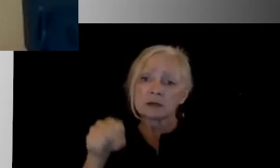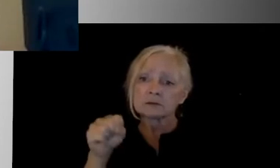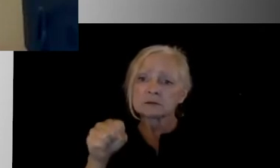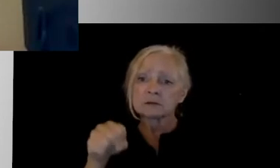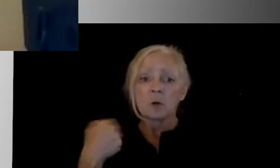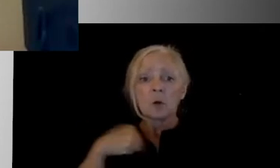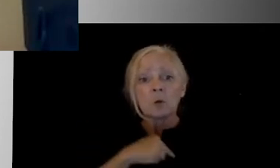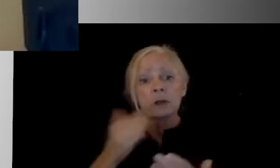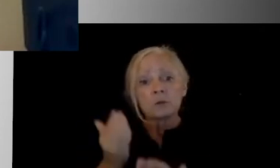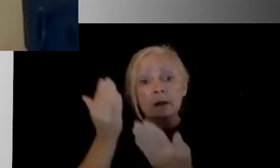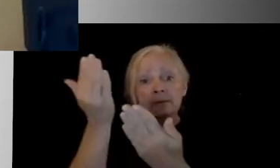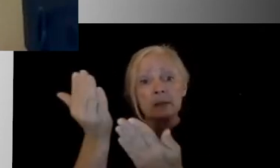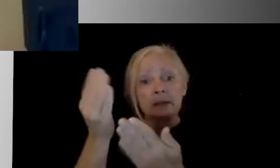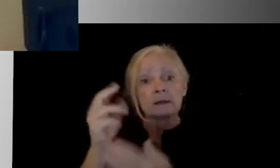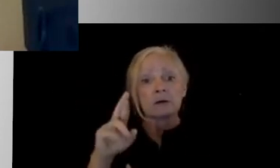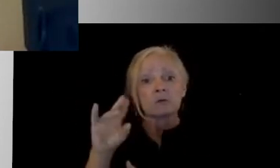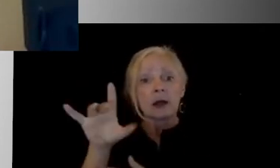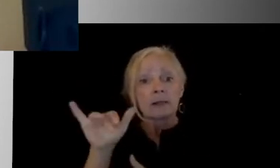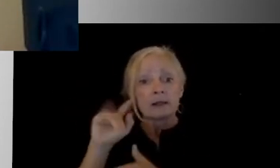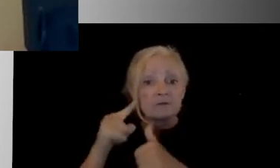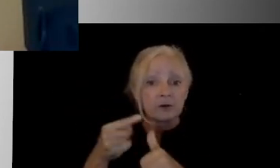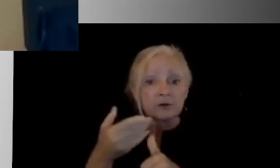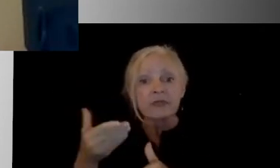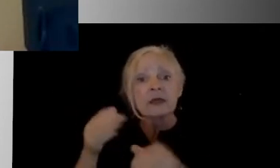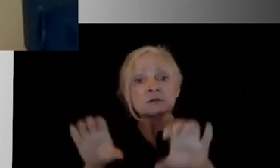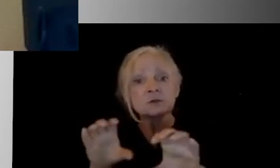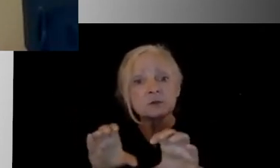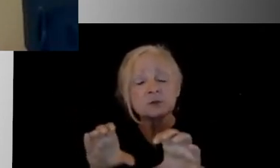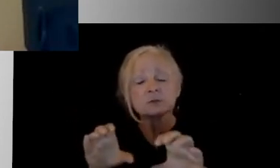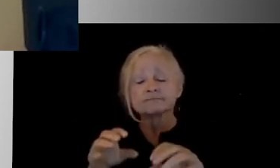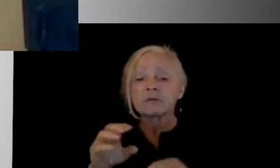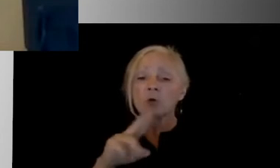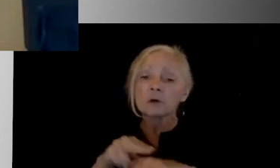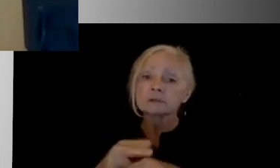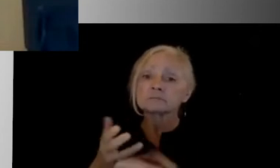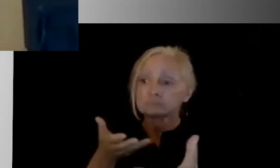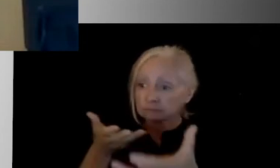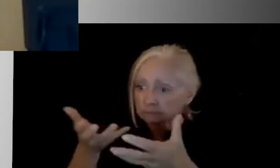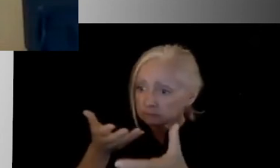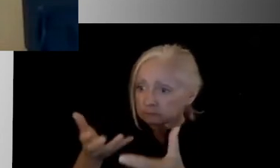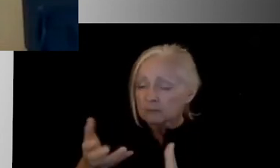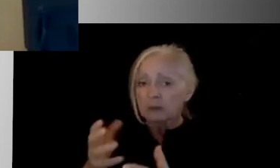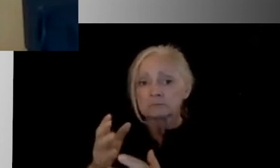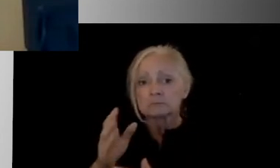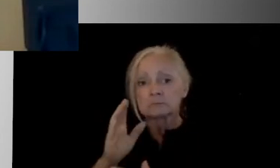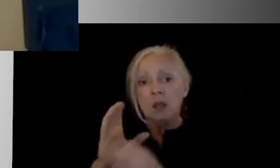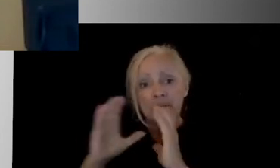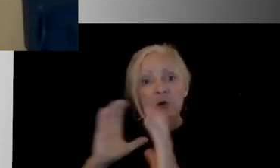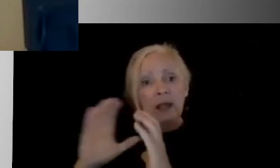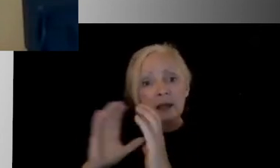we recommend here at Riley is the first thing to do is obviously have that conversation with that family that was impacted by a loss